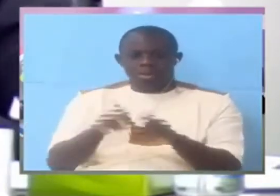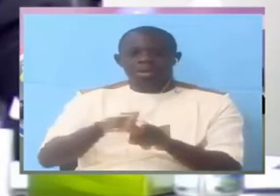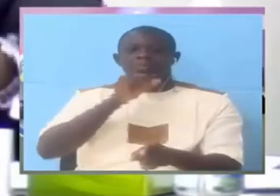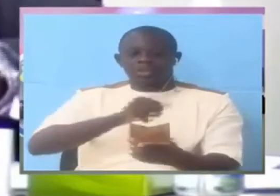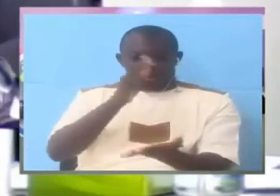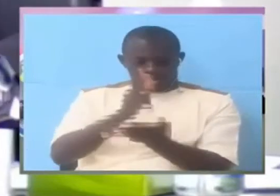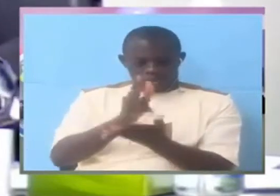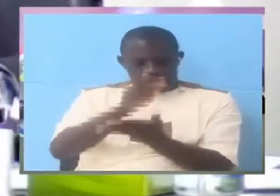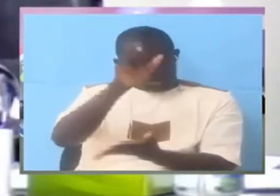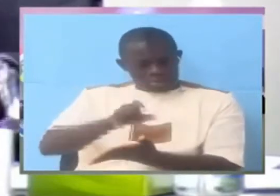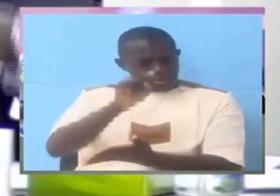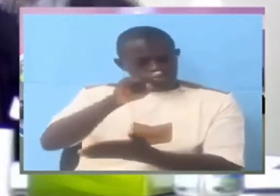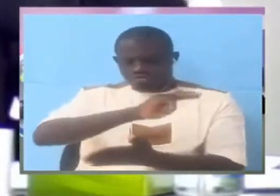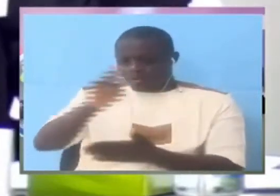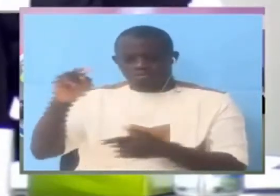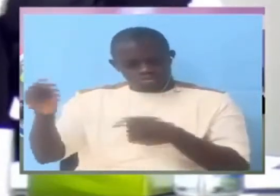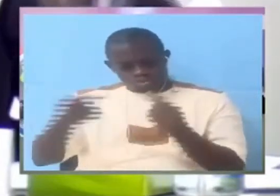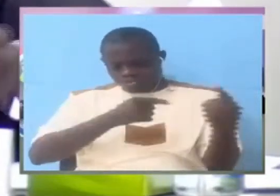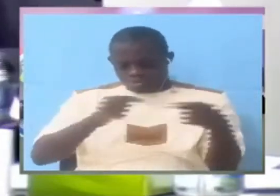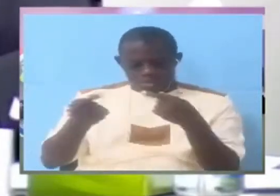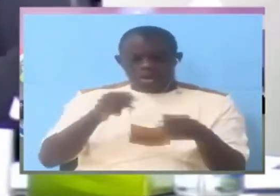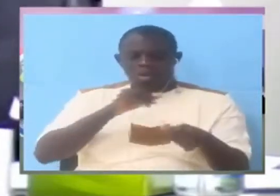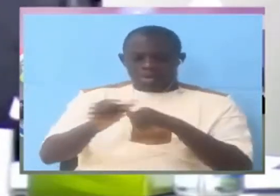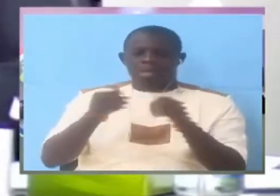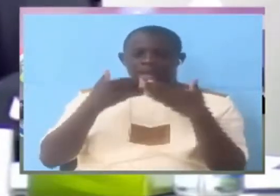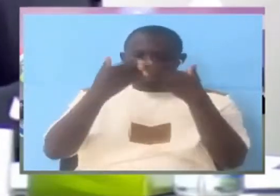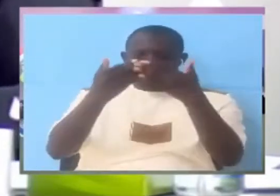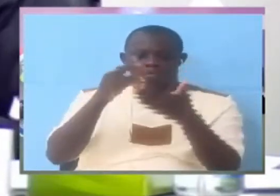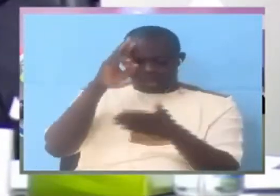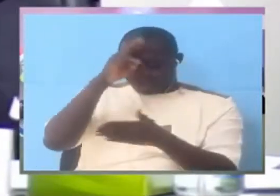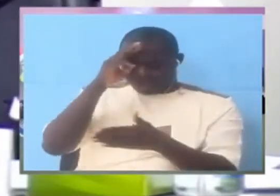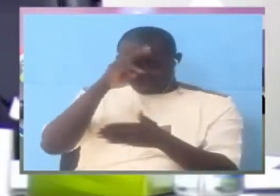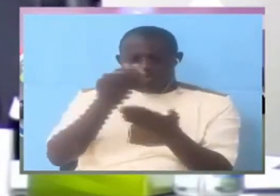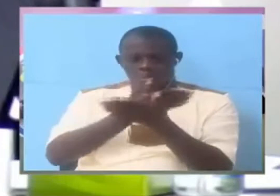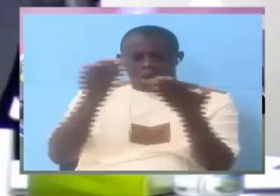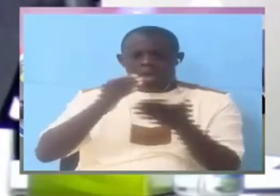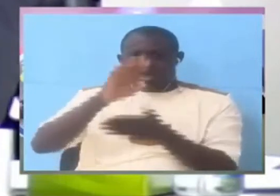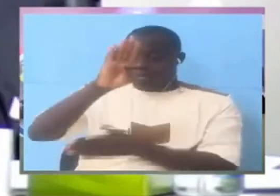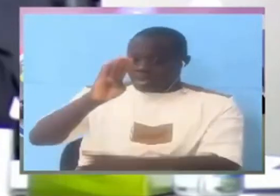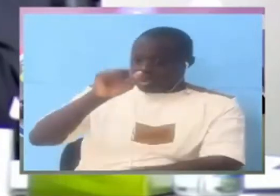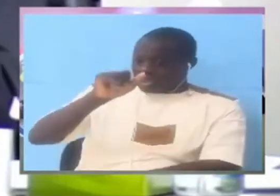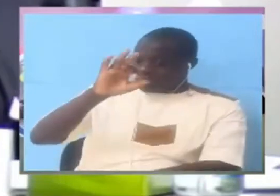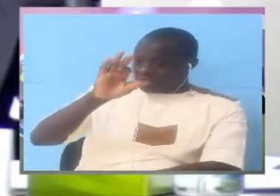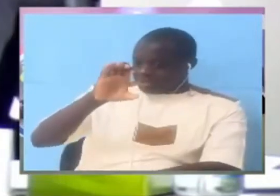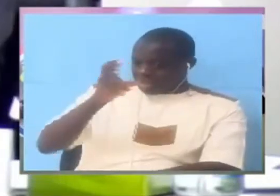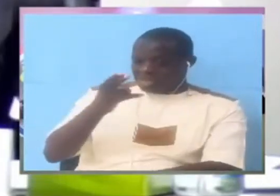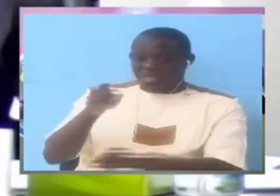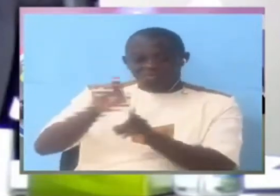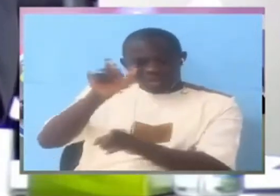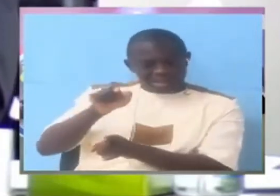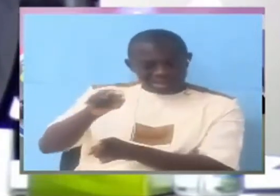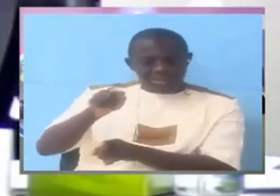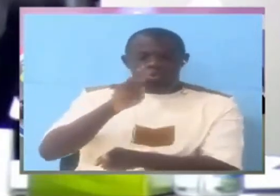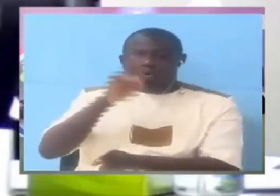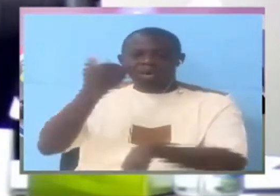And I don't want to. Tell me the reason why Batshamba Jala. A person you've never met. A person you do not know.